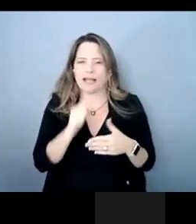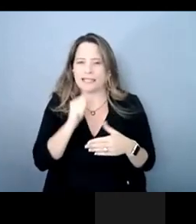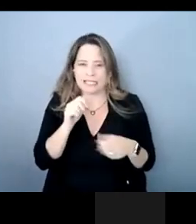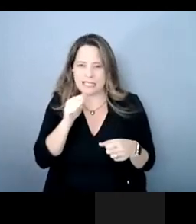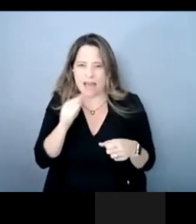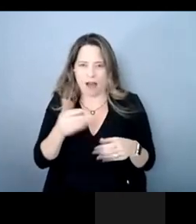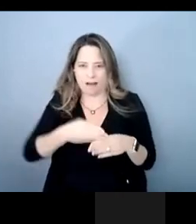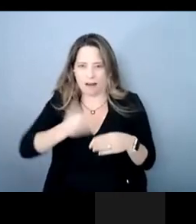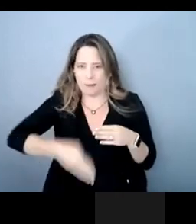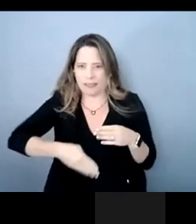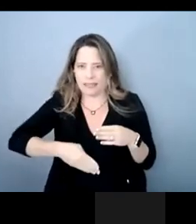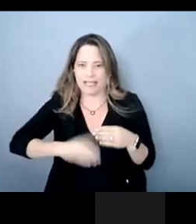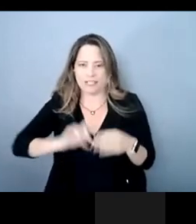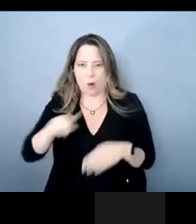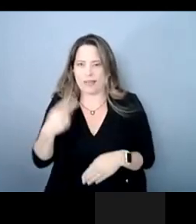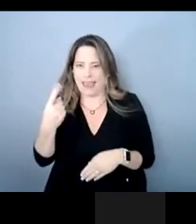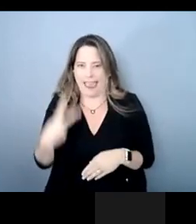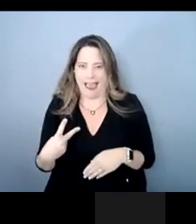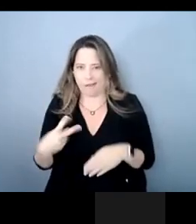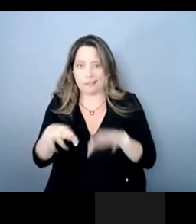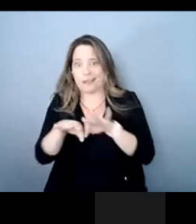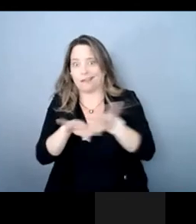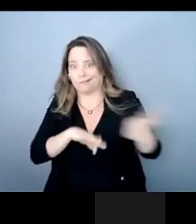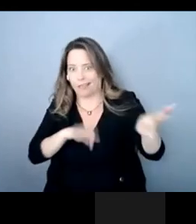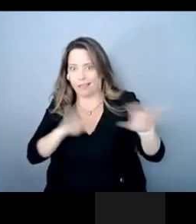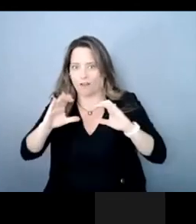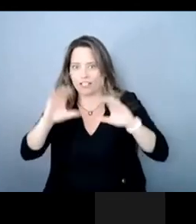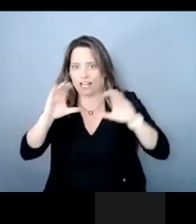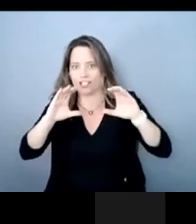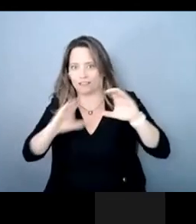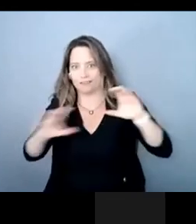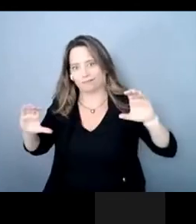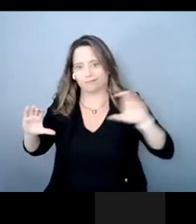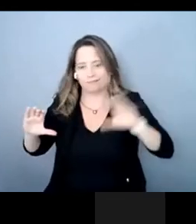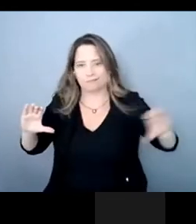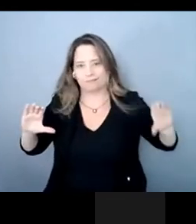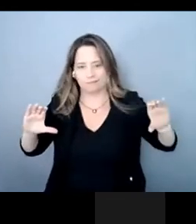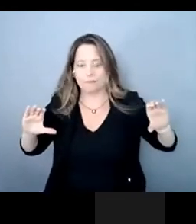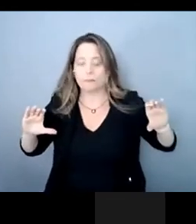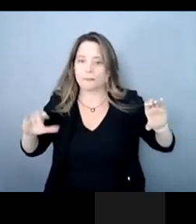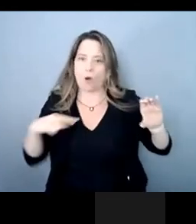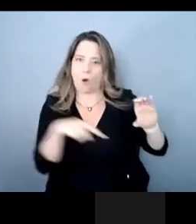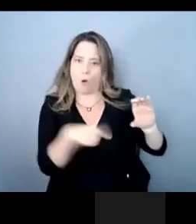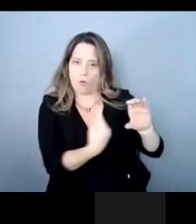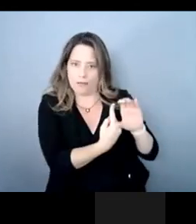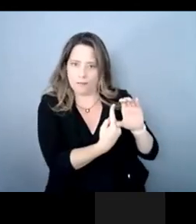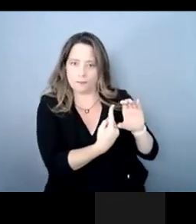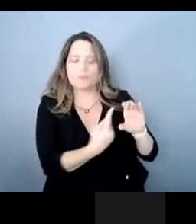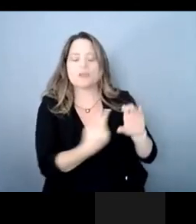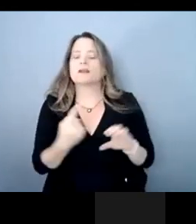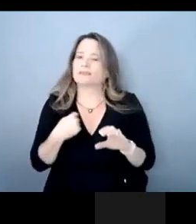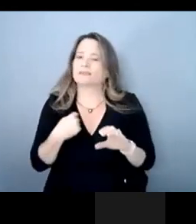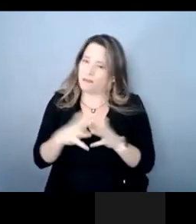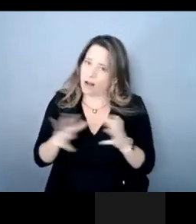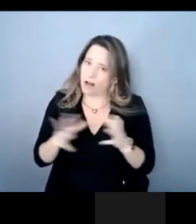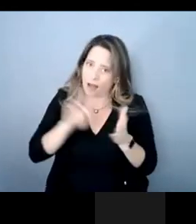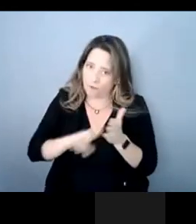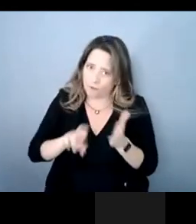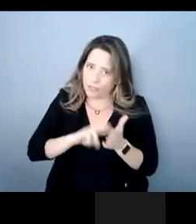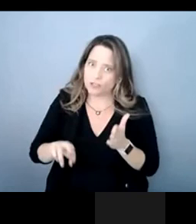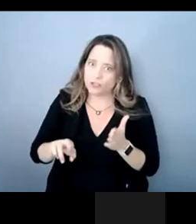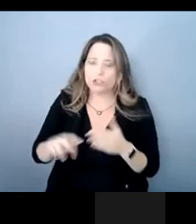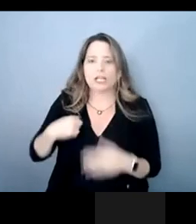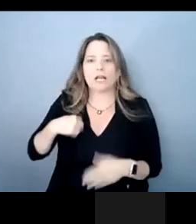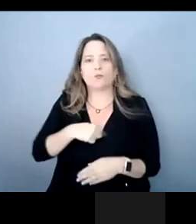half of a conversation um so i've done a lot of research into this and and we plan on doing advocacy to talk to the commission about